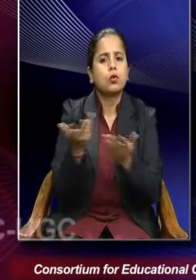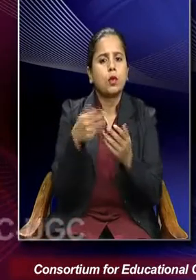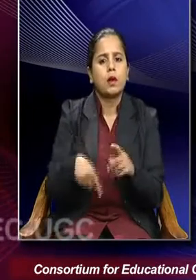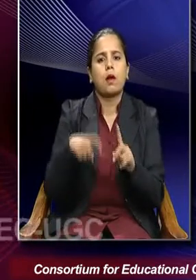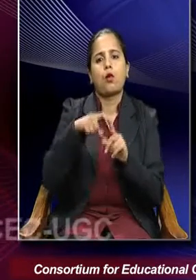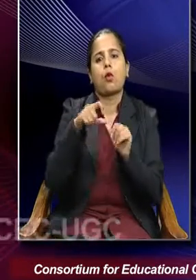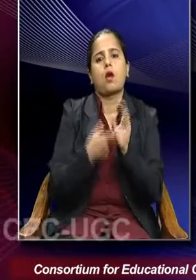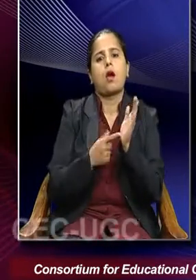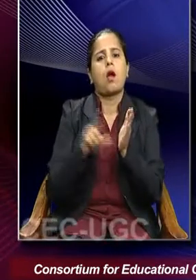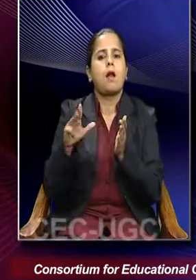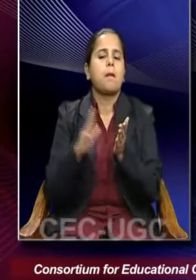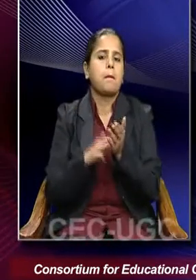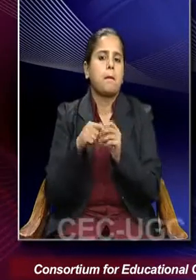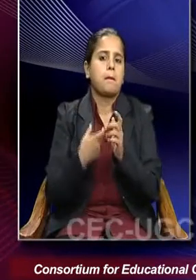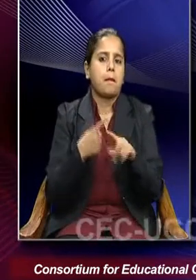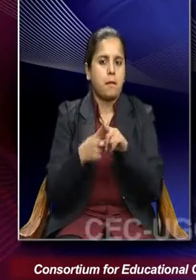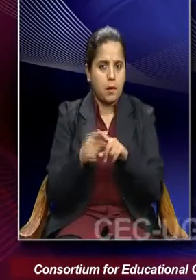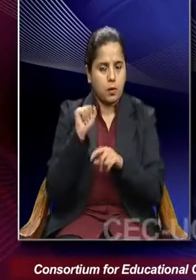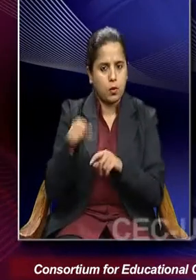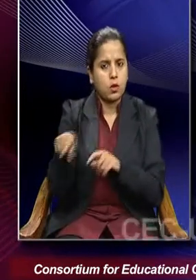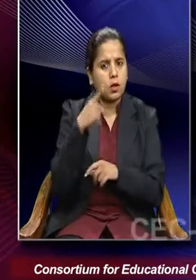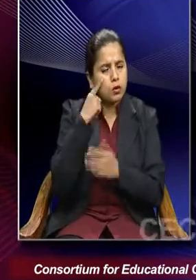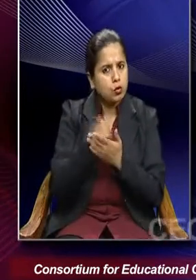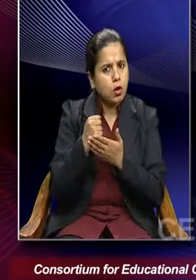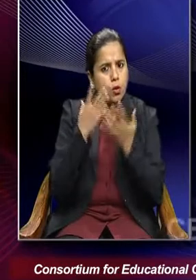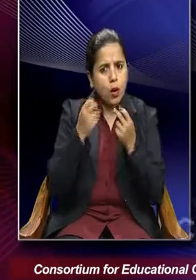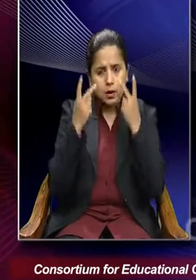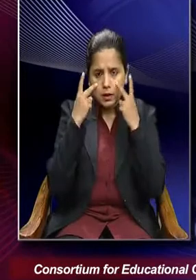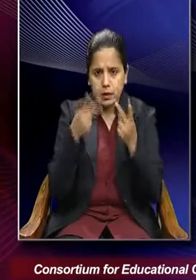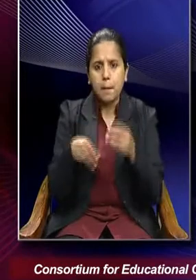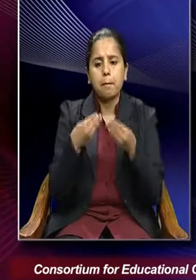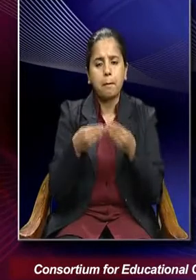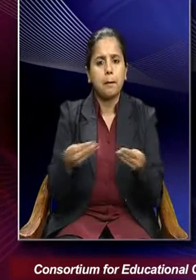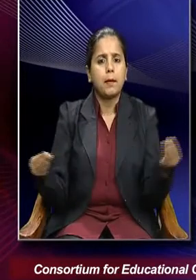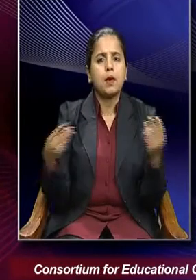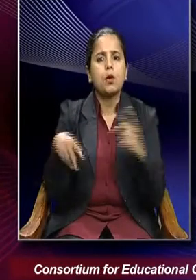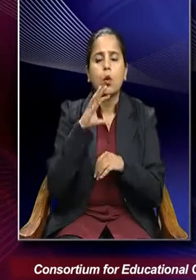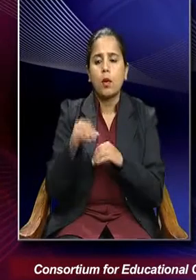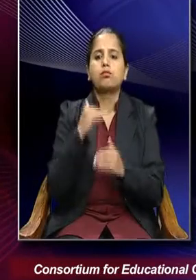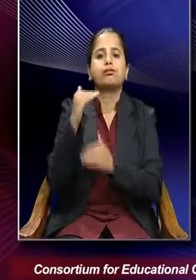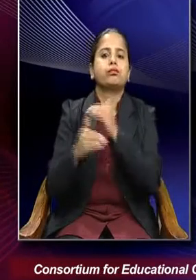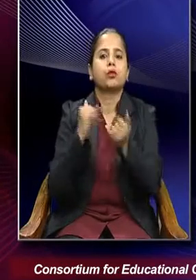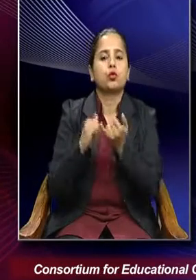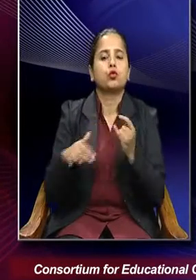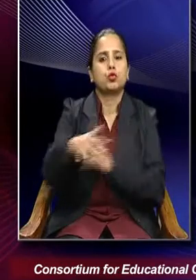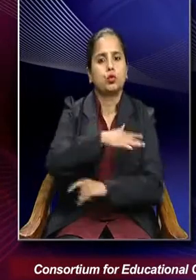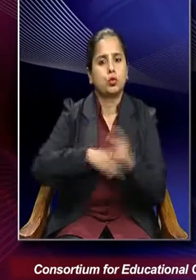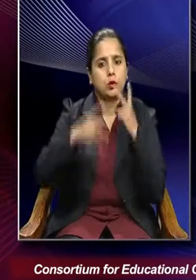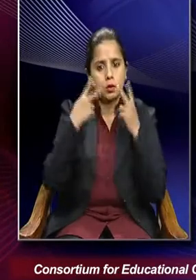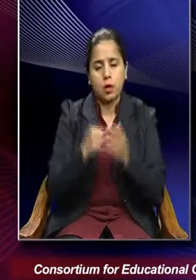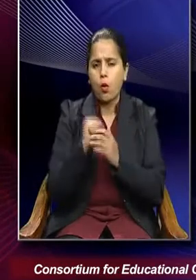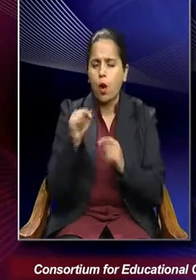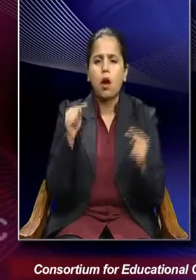Marx and Karl Marx is trying to look into the materialistic growth of society. His